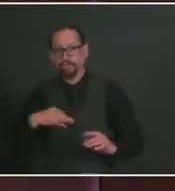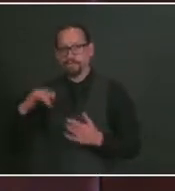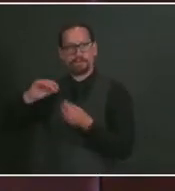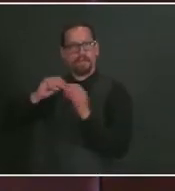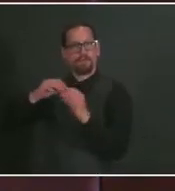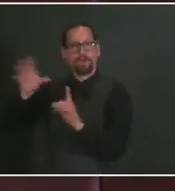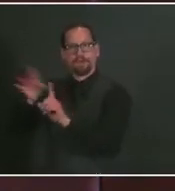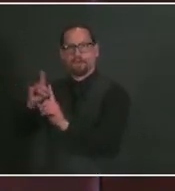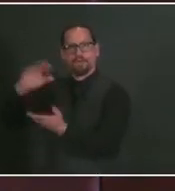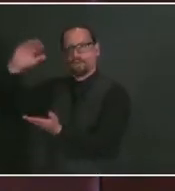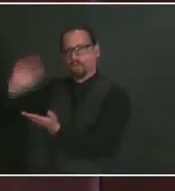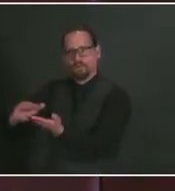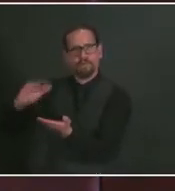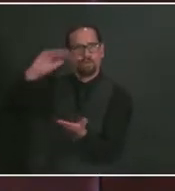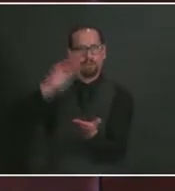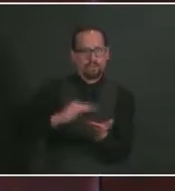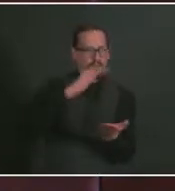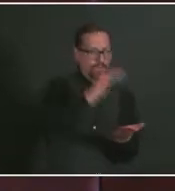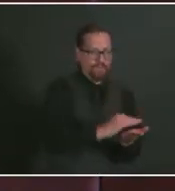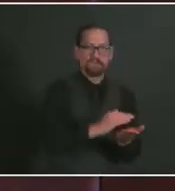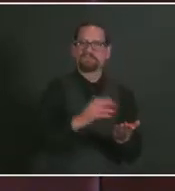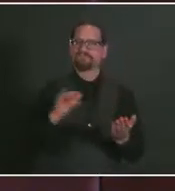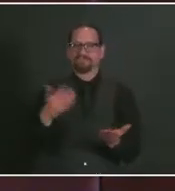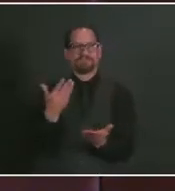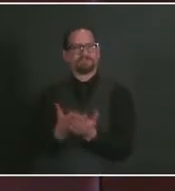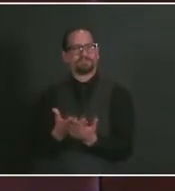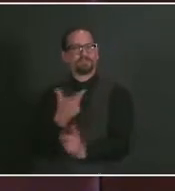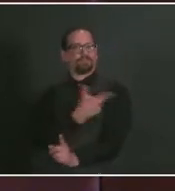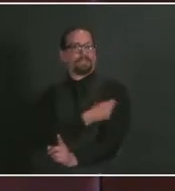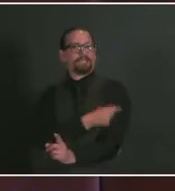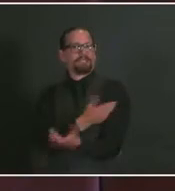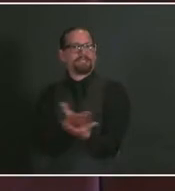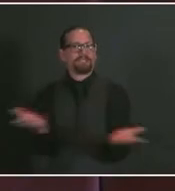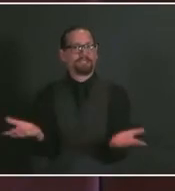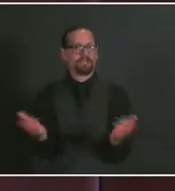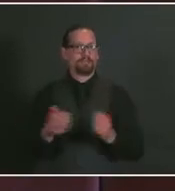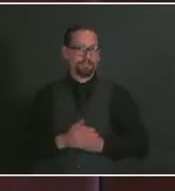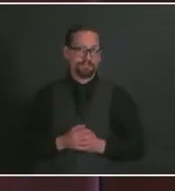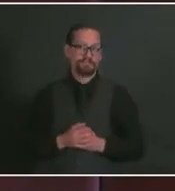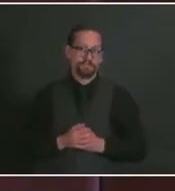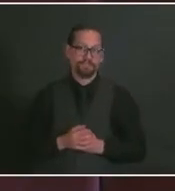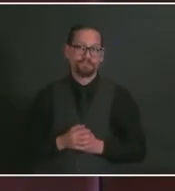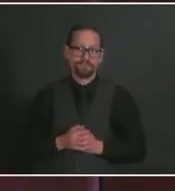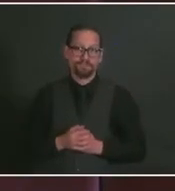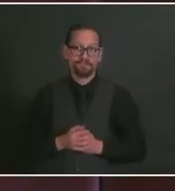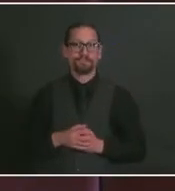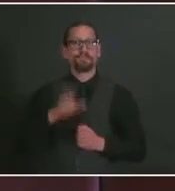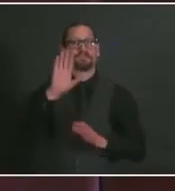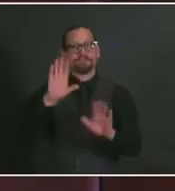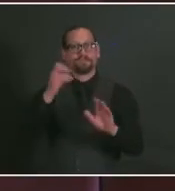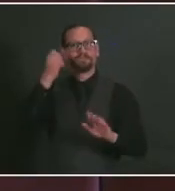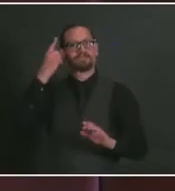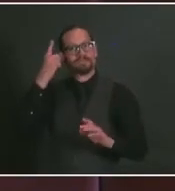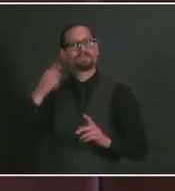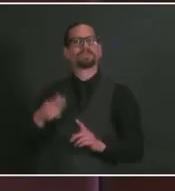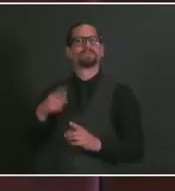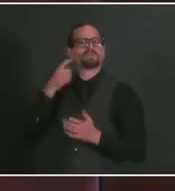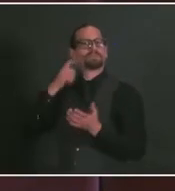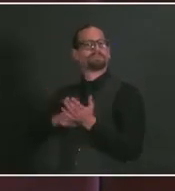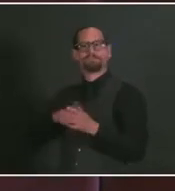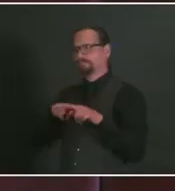We've also started seeing that decline at a time when we're seeing a bump in cases among students, a population that wasn't getting vaccinated